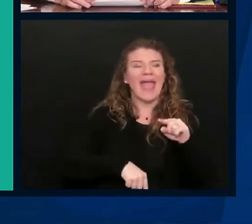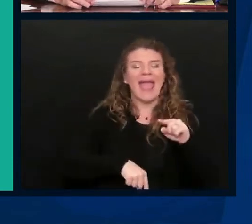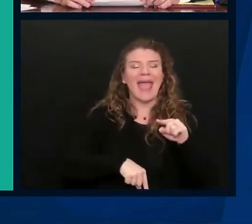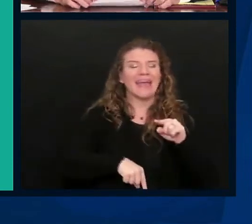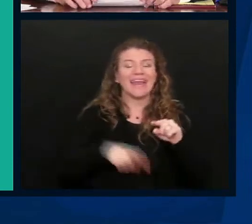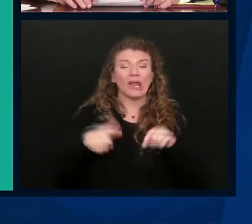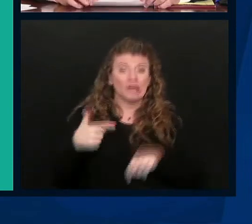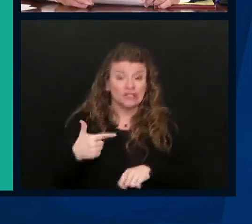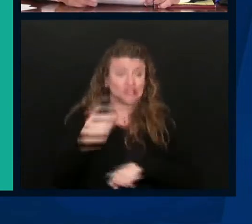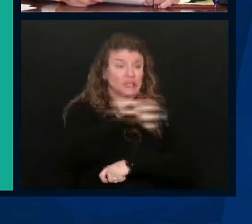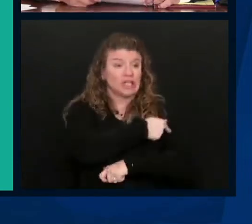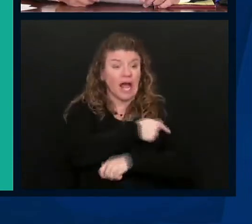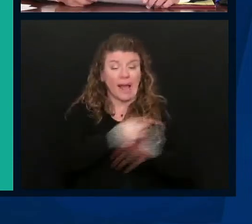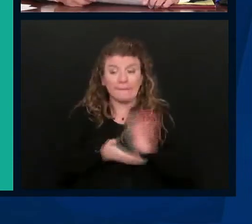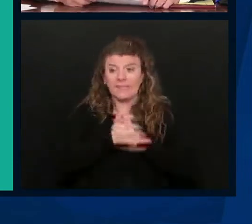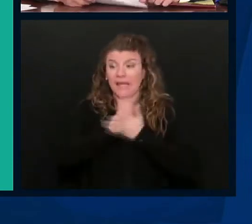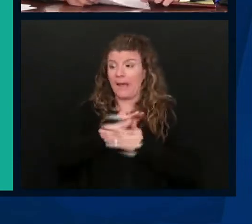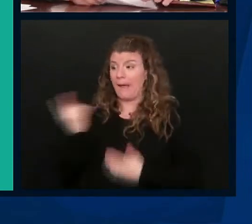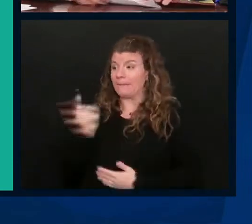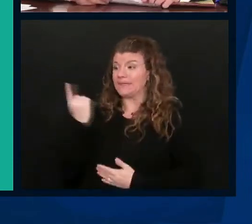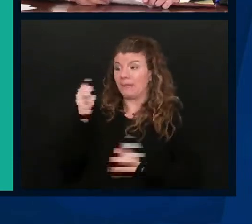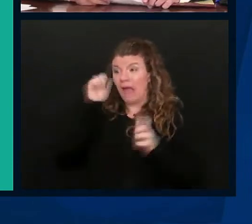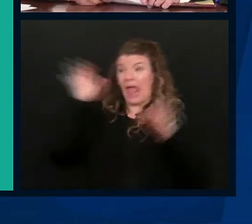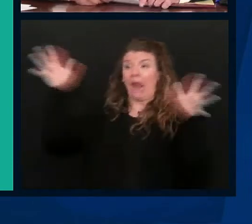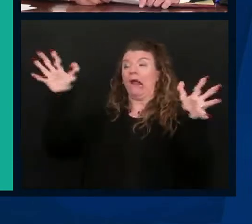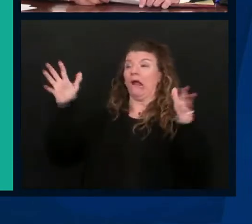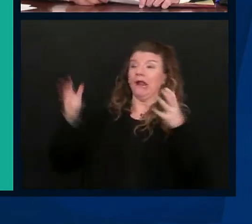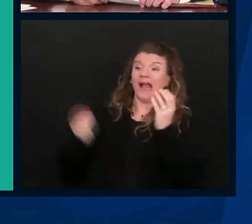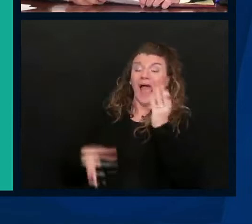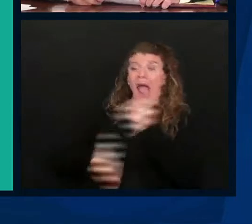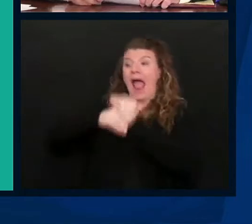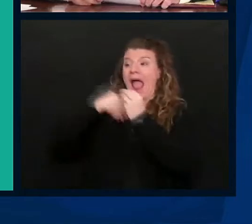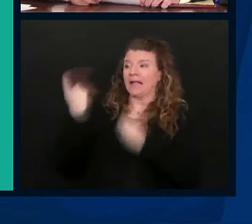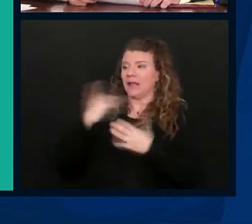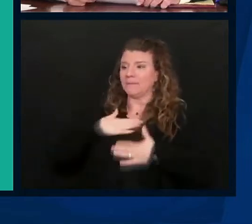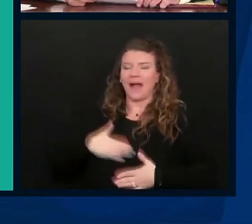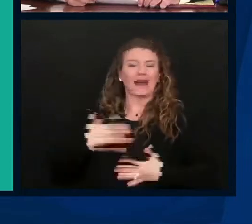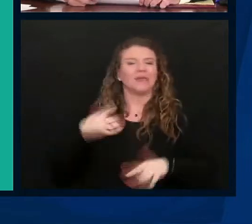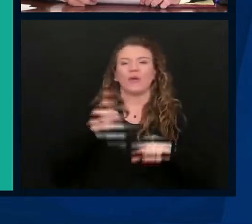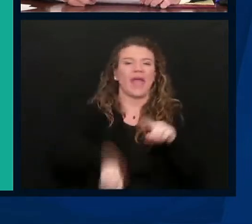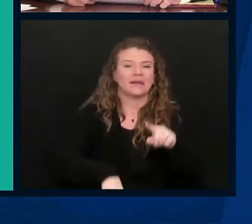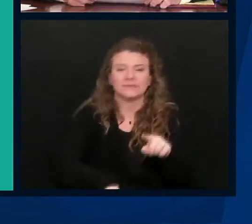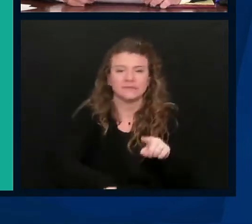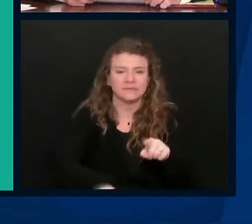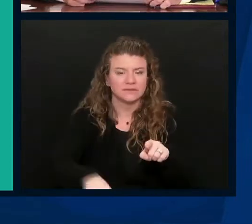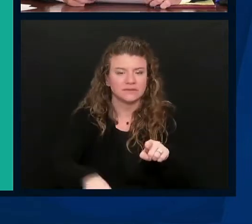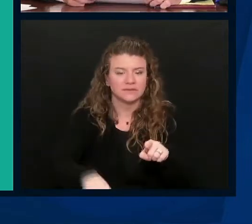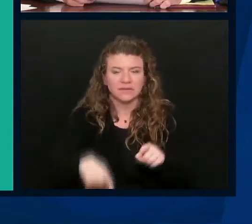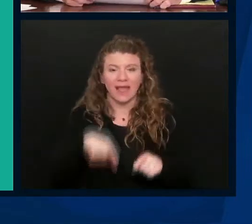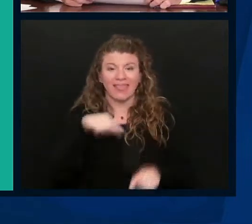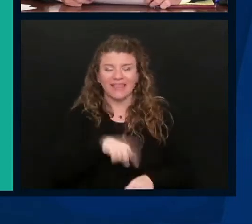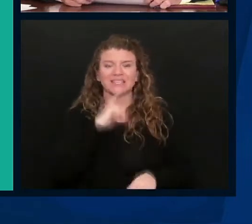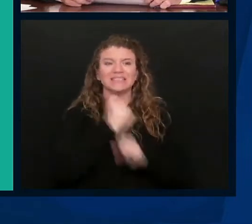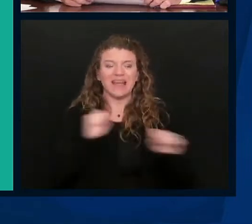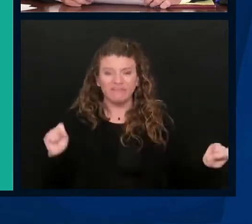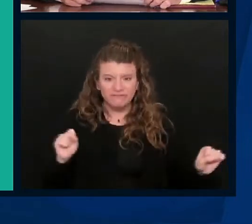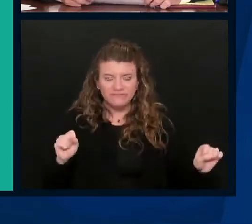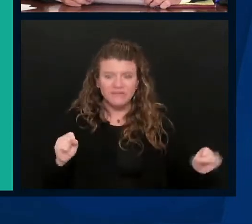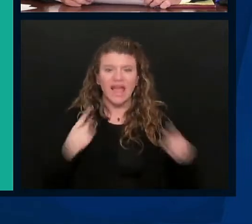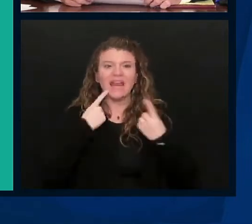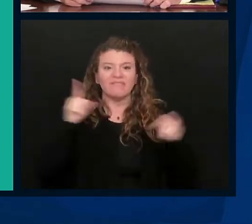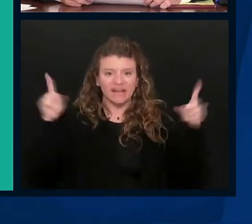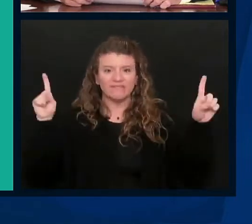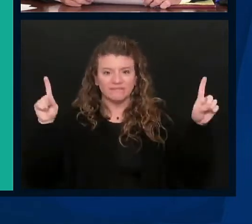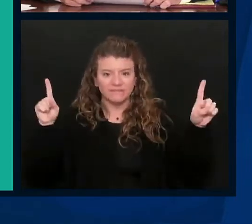antlers from getting it, getting this vaccine. The is incredibly safe and incredibly effective.